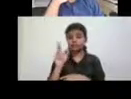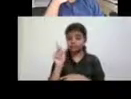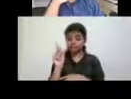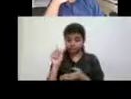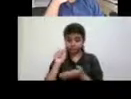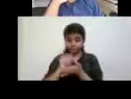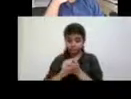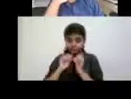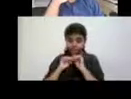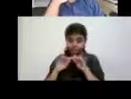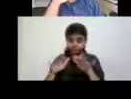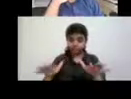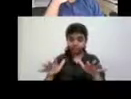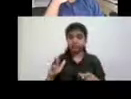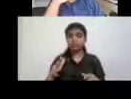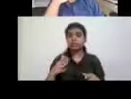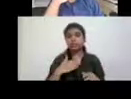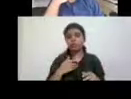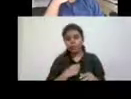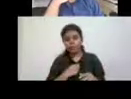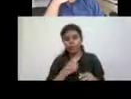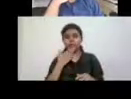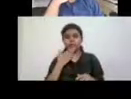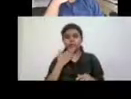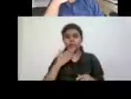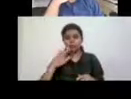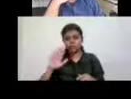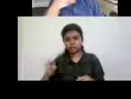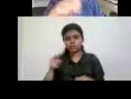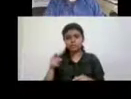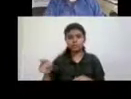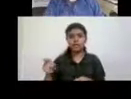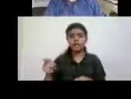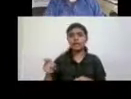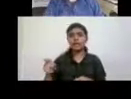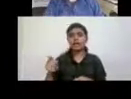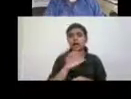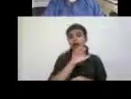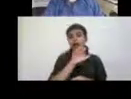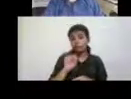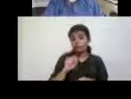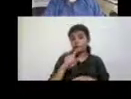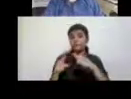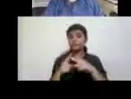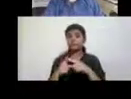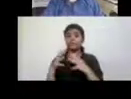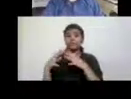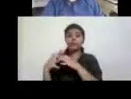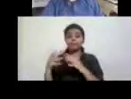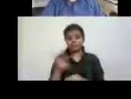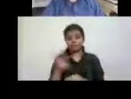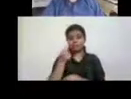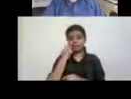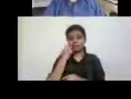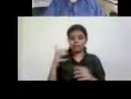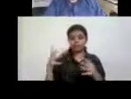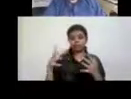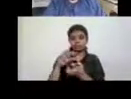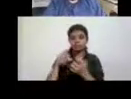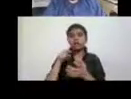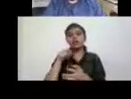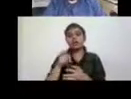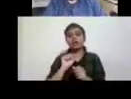studies reader, one of my other students, Chris Bell, who was African-American, um, uh, had an article,